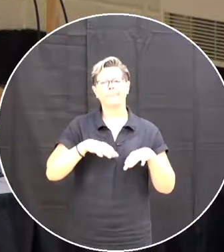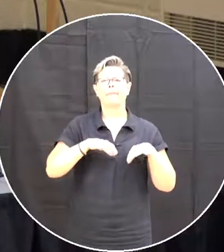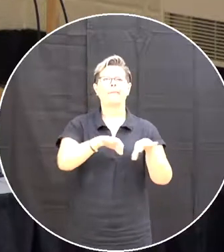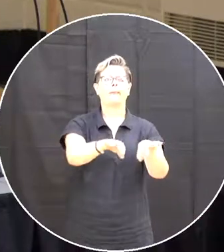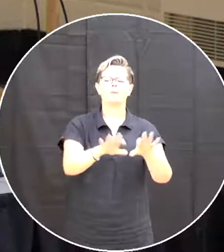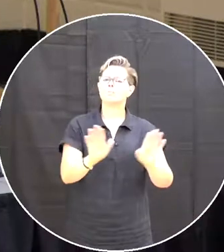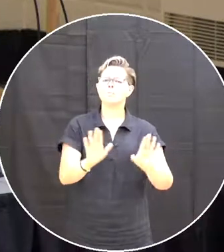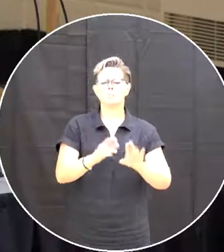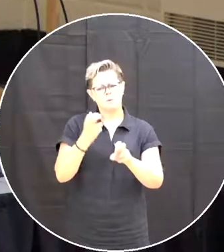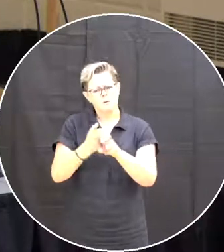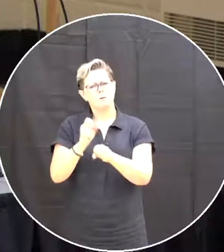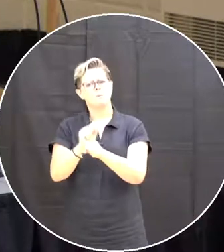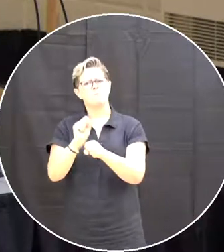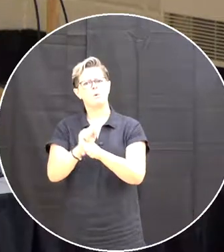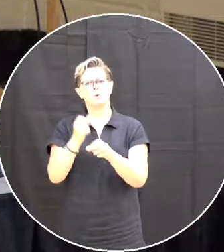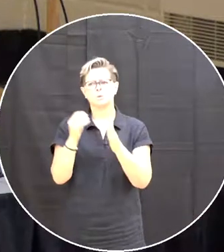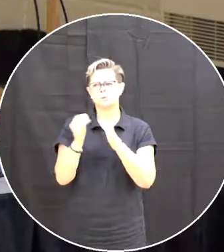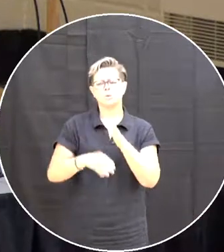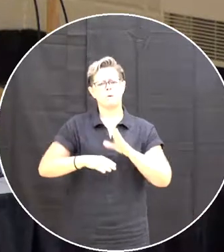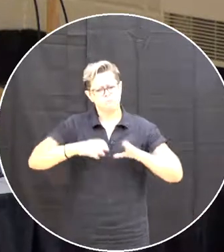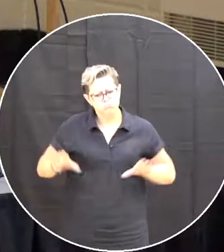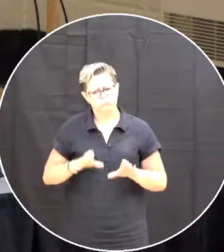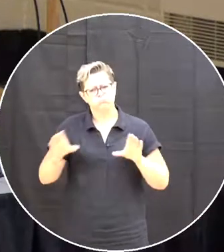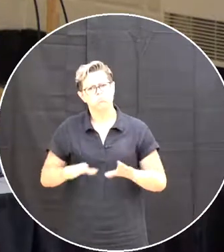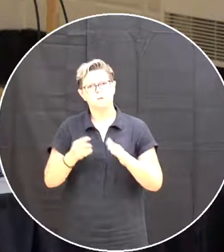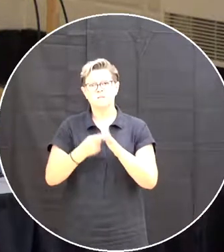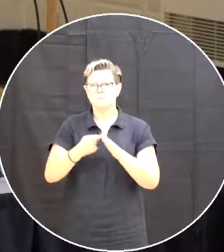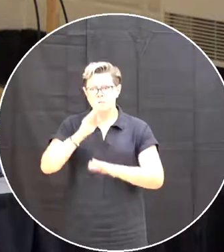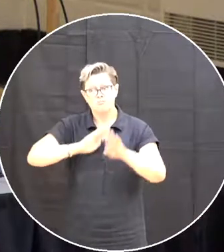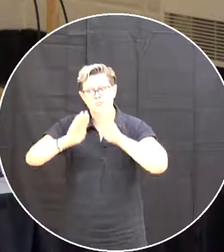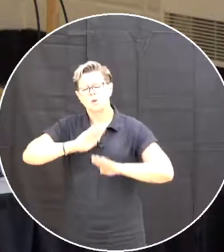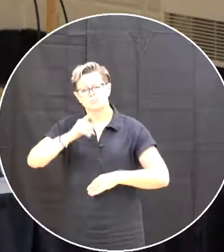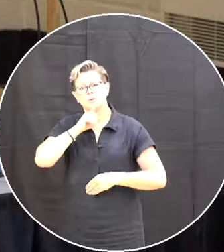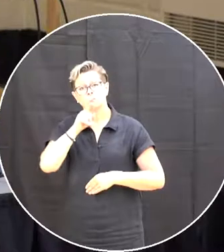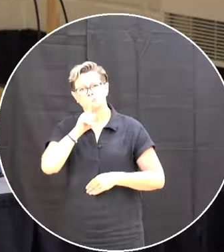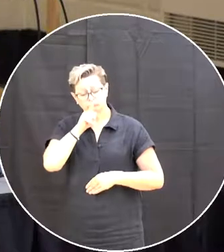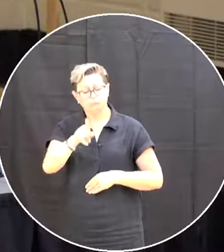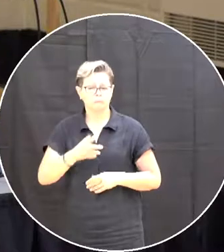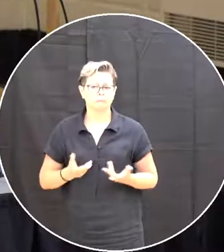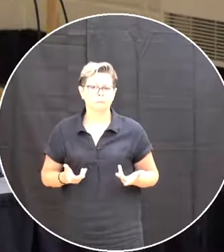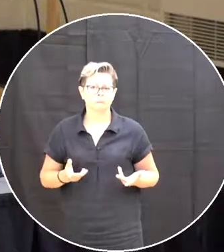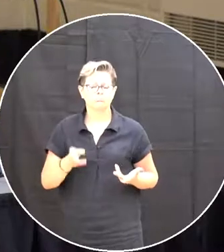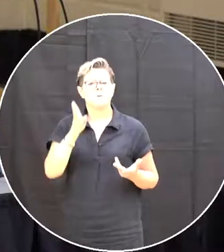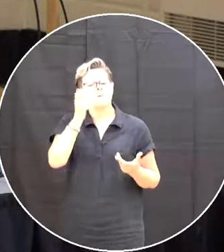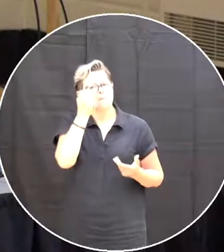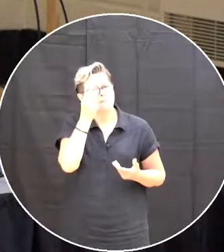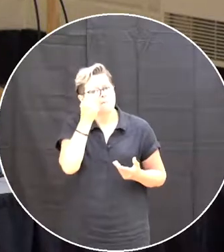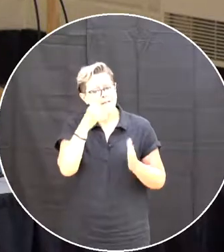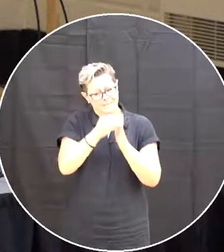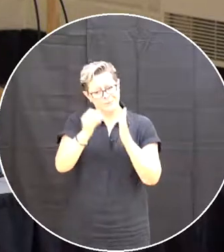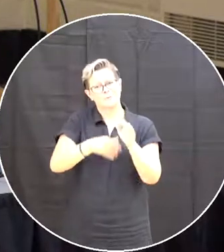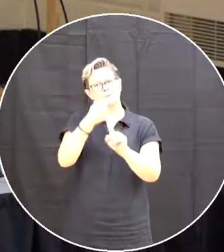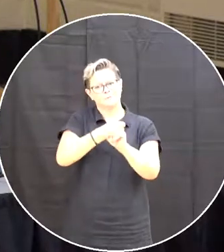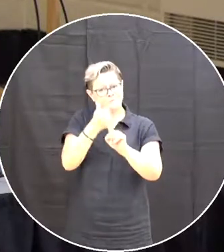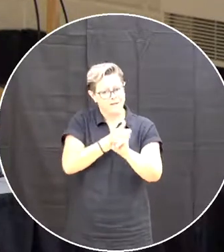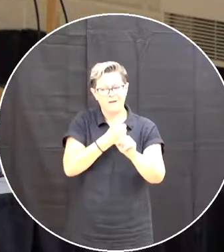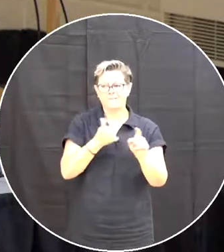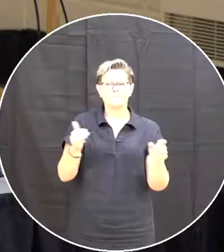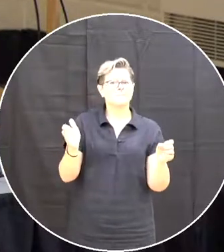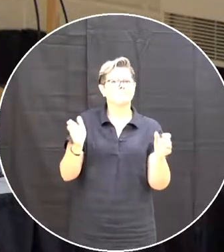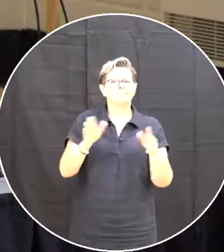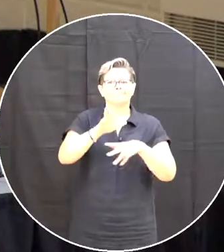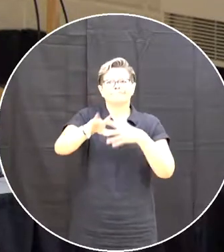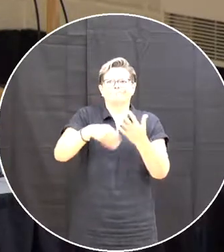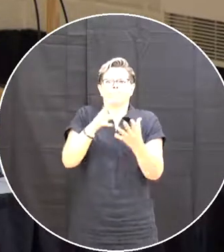is hard work Uh And some frustrations are there But at the end of the day The students are happy Uh You heard one